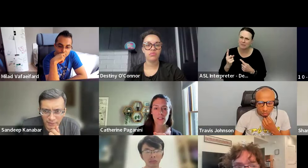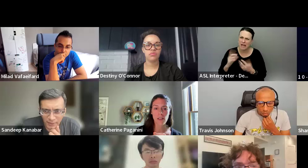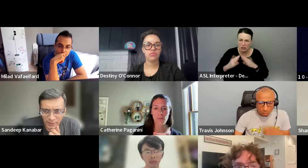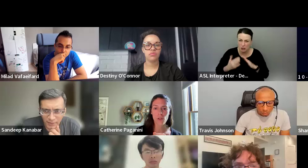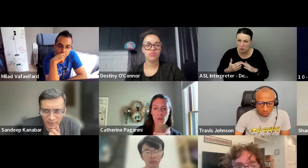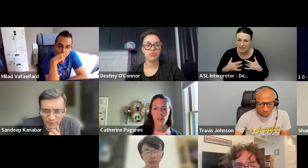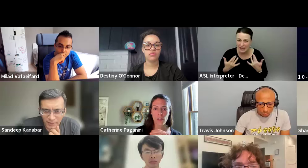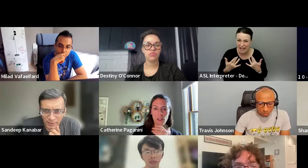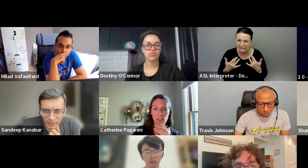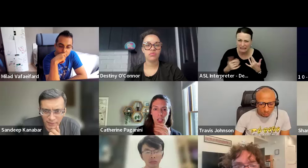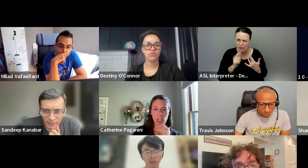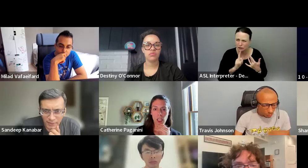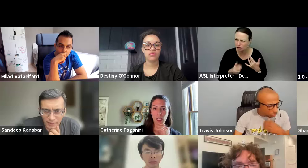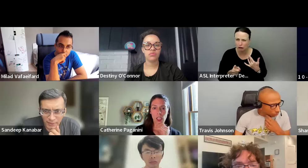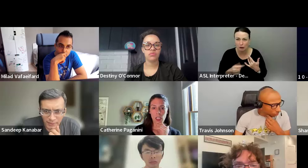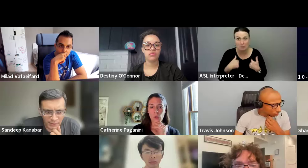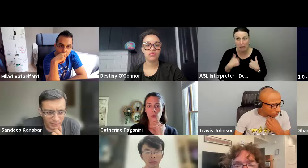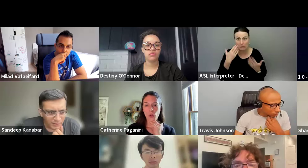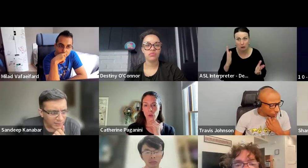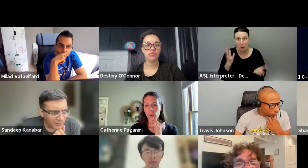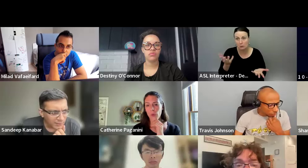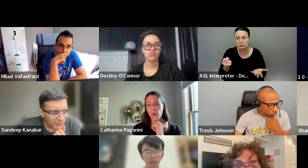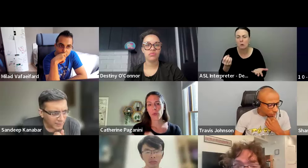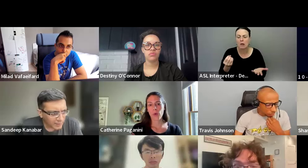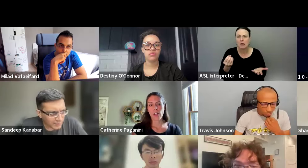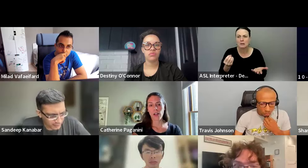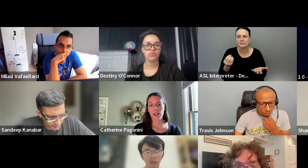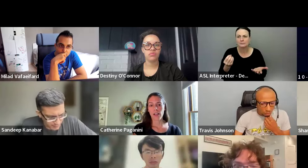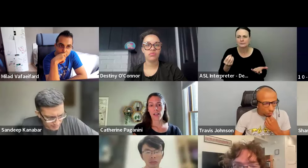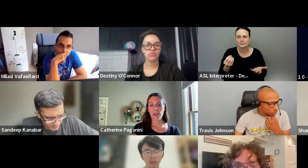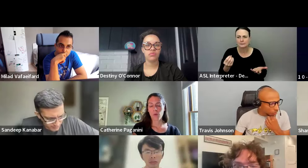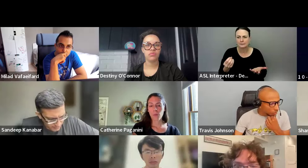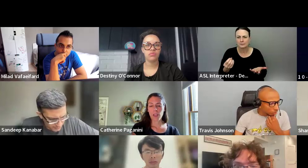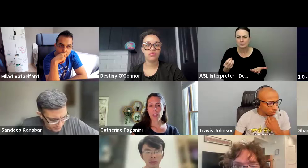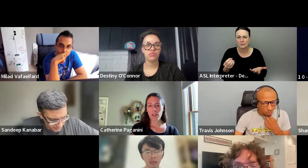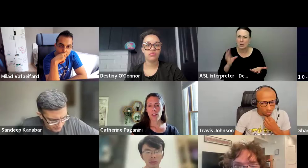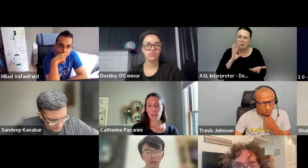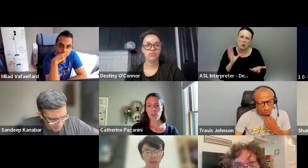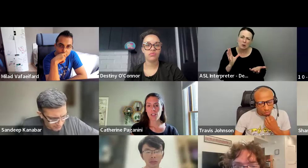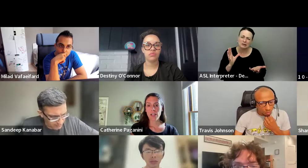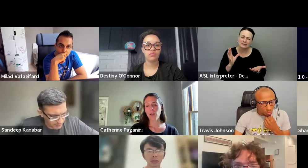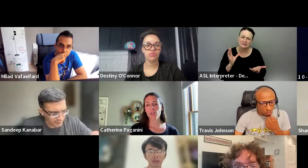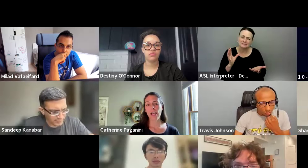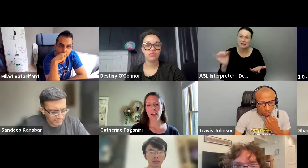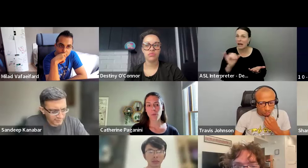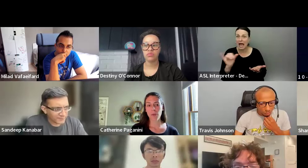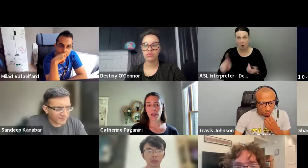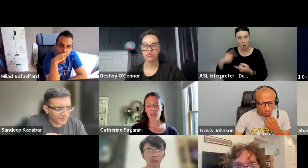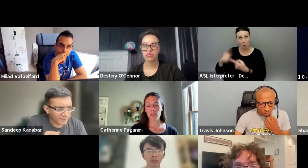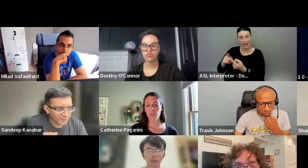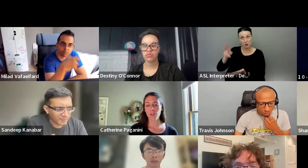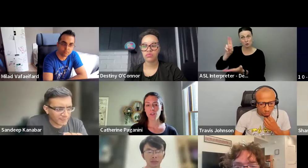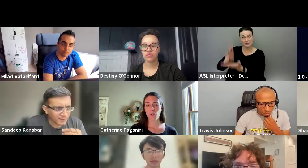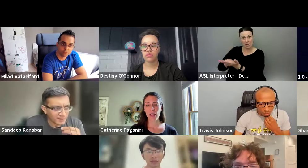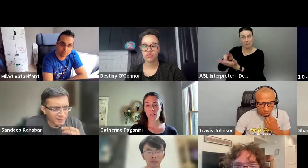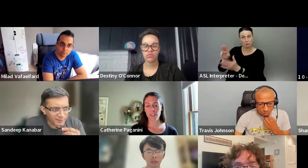event. I'm not sure. Uh, so it would be, uh, just like when you sign up, like,